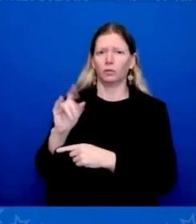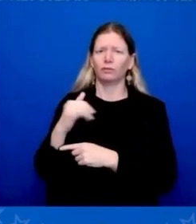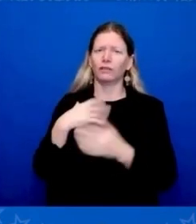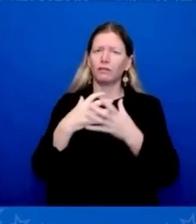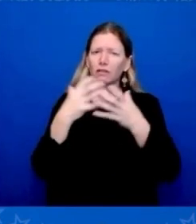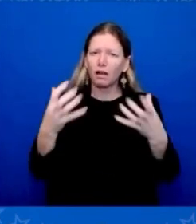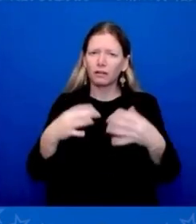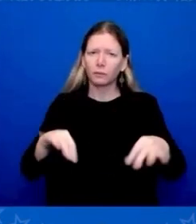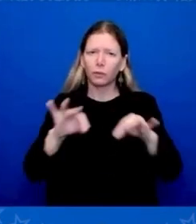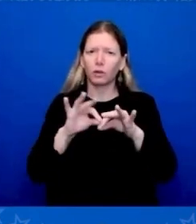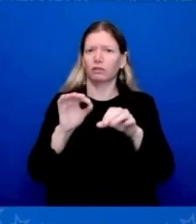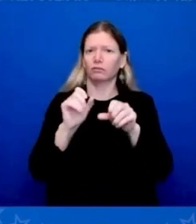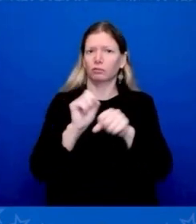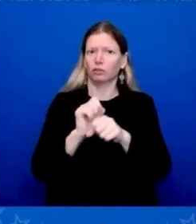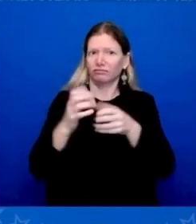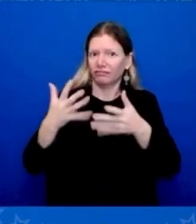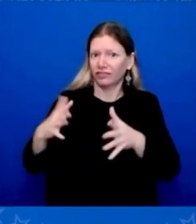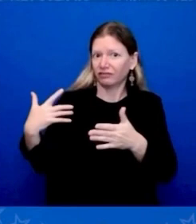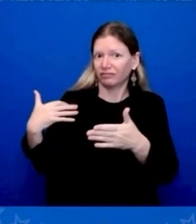questions.